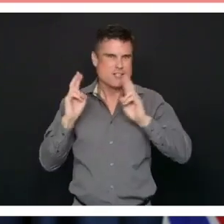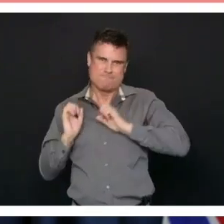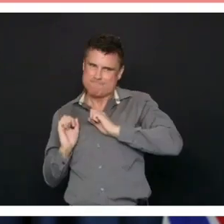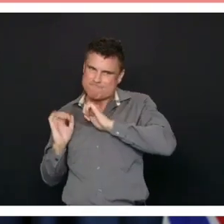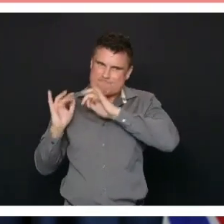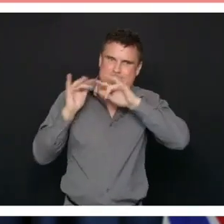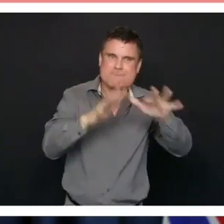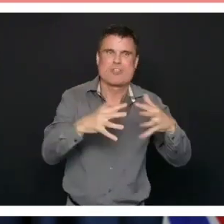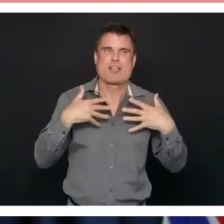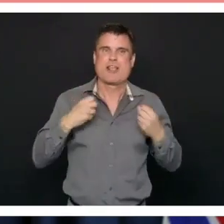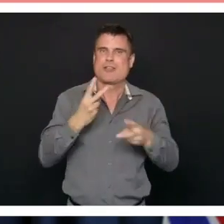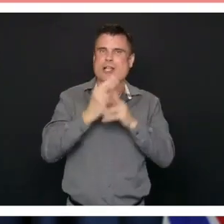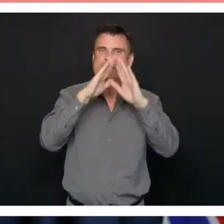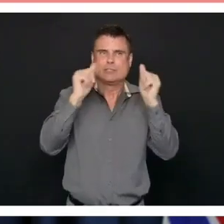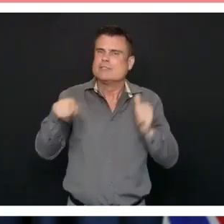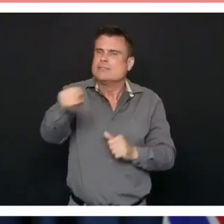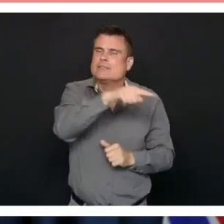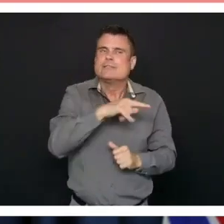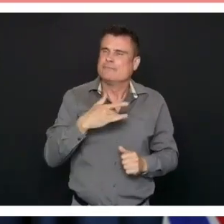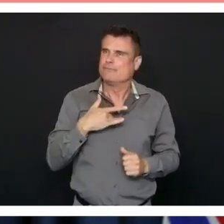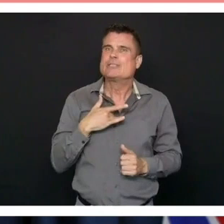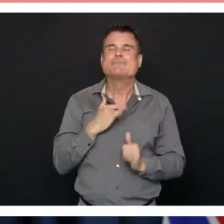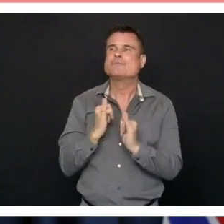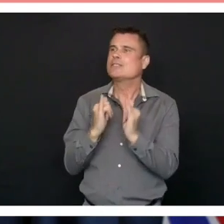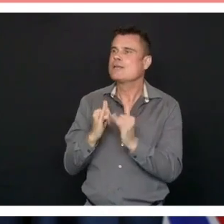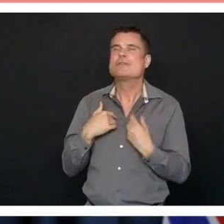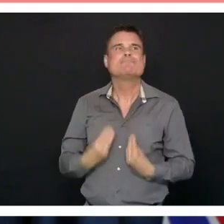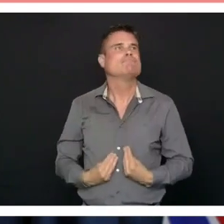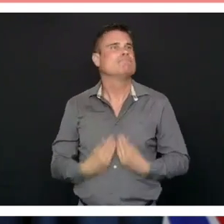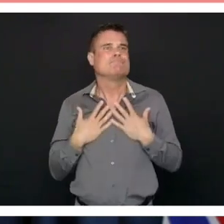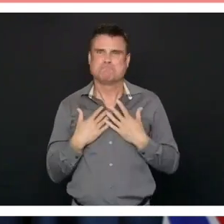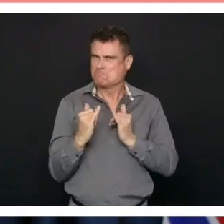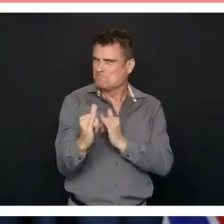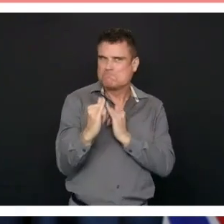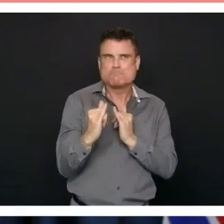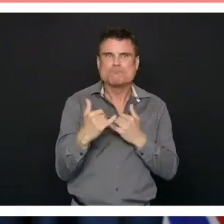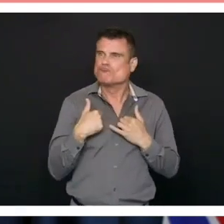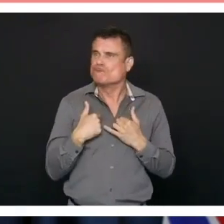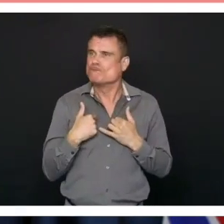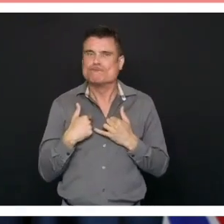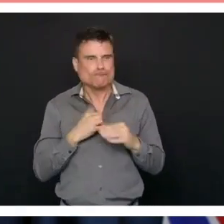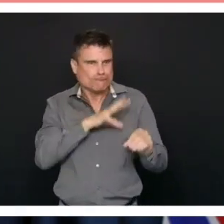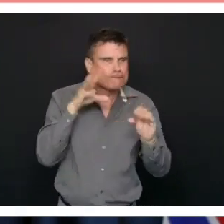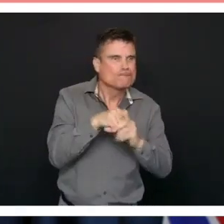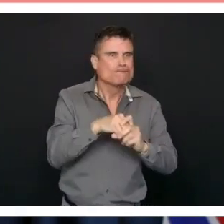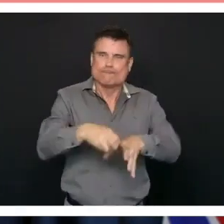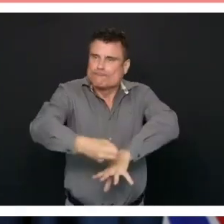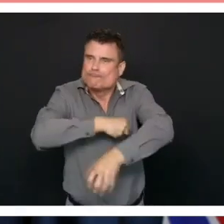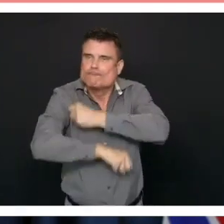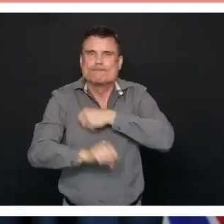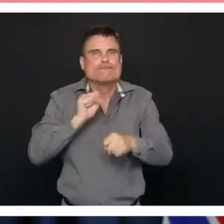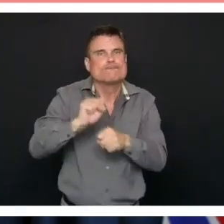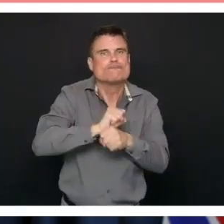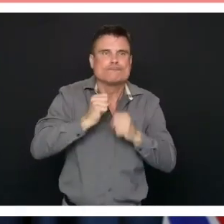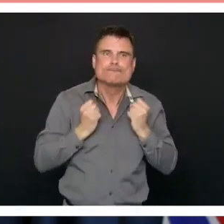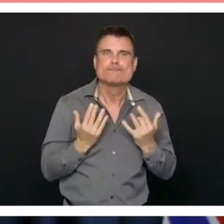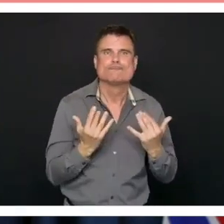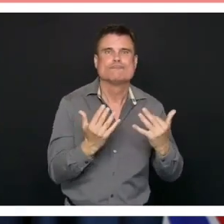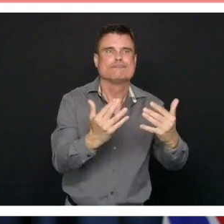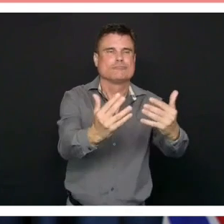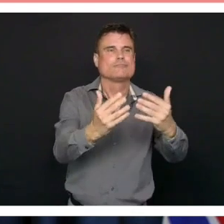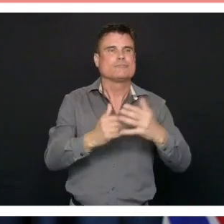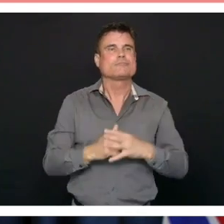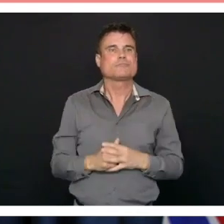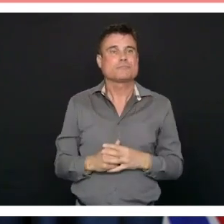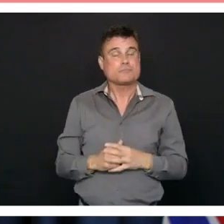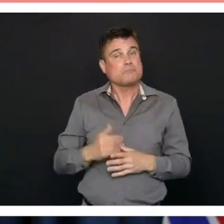day after day. And I think the system will want to do that as well. We're asking a great deal from people, but I believe they're prepared to give